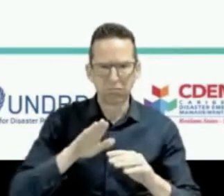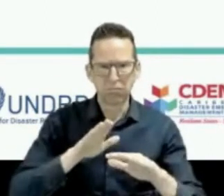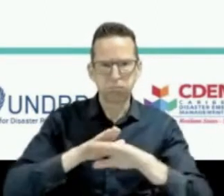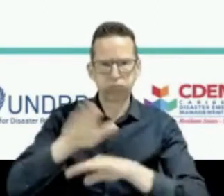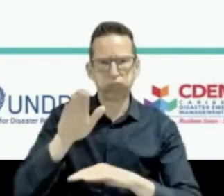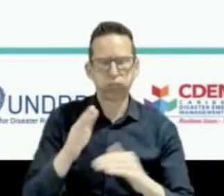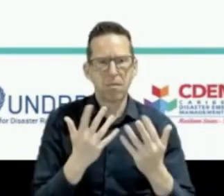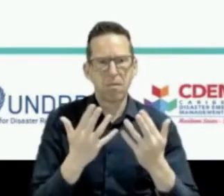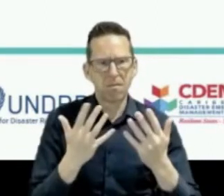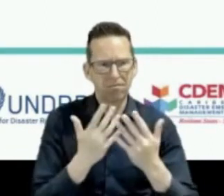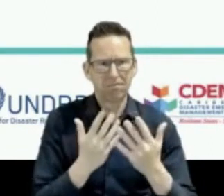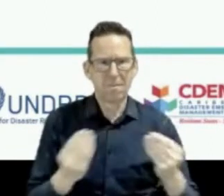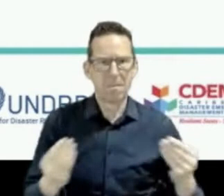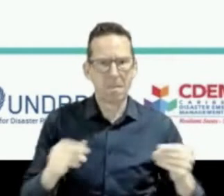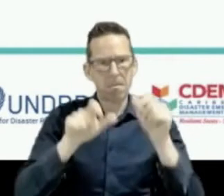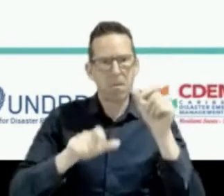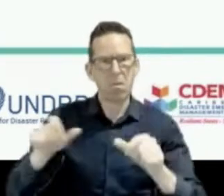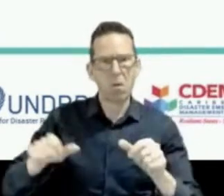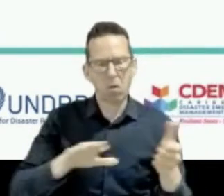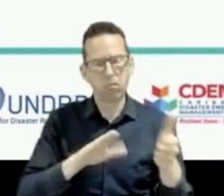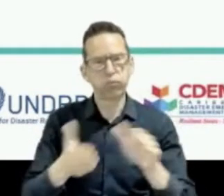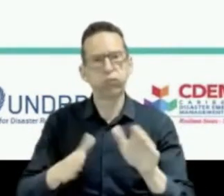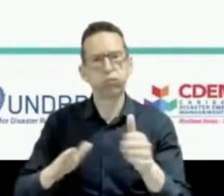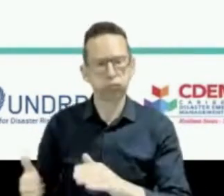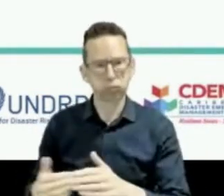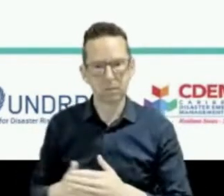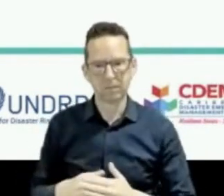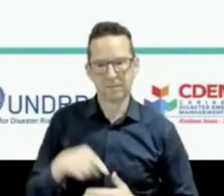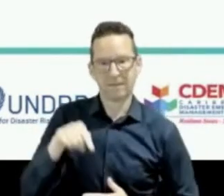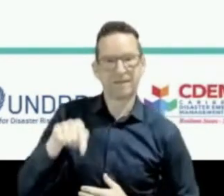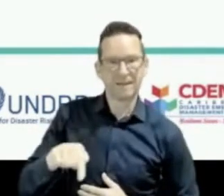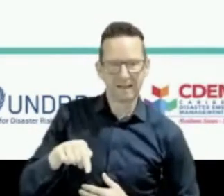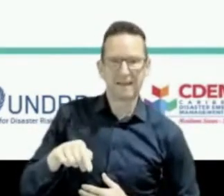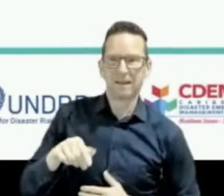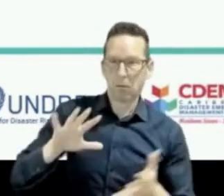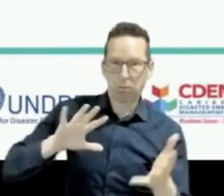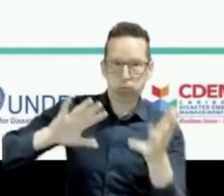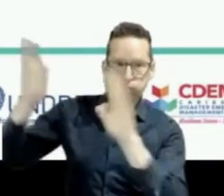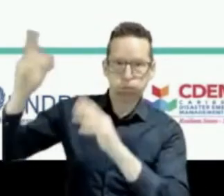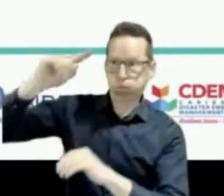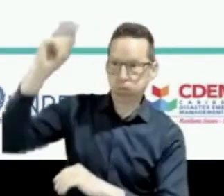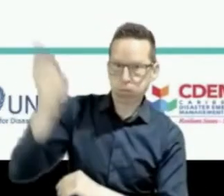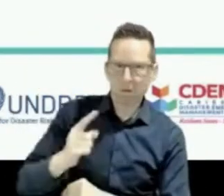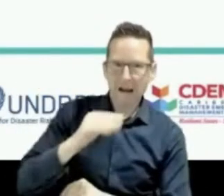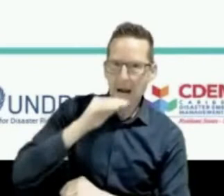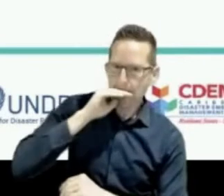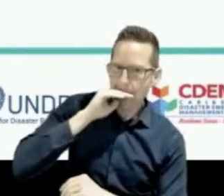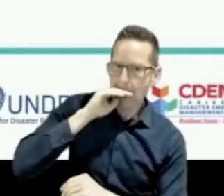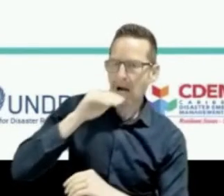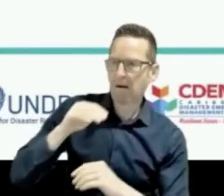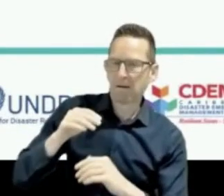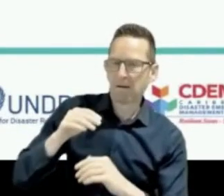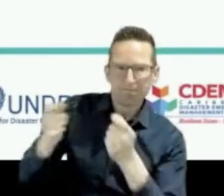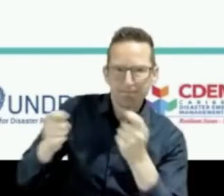really is disaster risk management because of the threat to lives and well-being of large populations of people and livestock